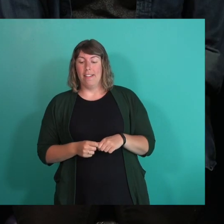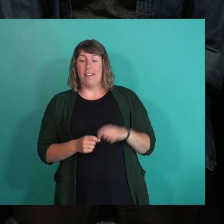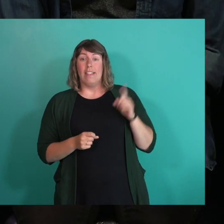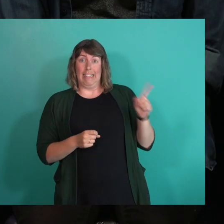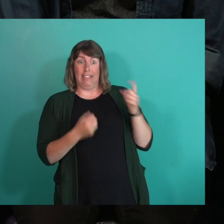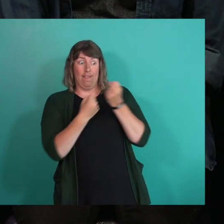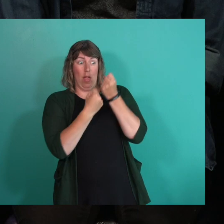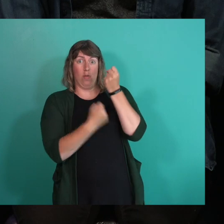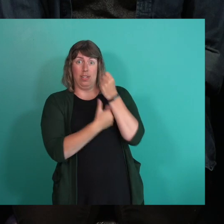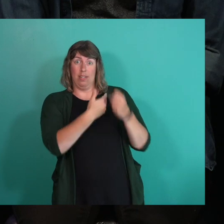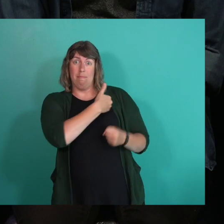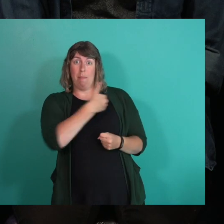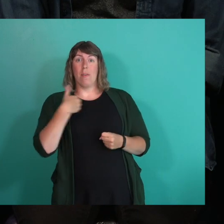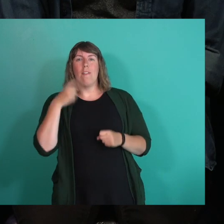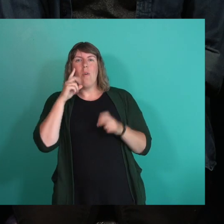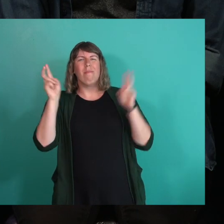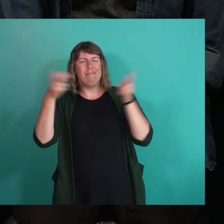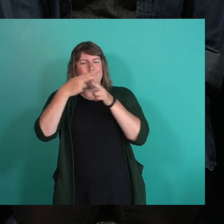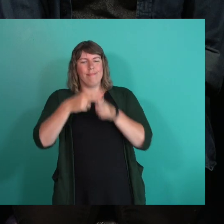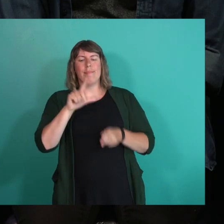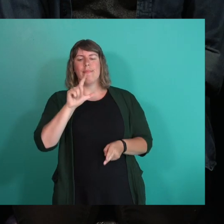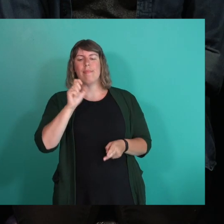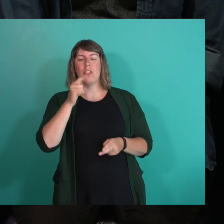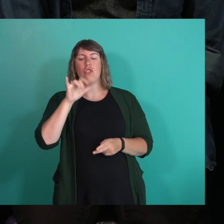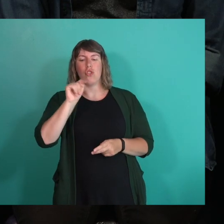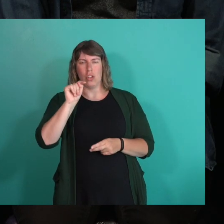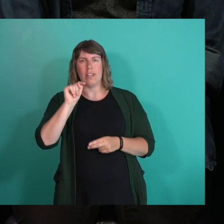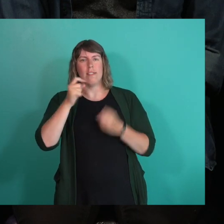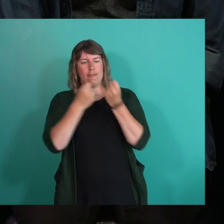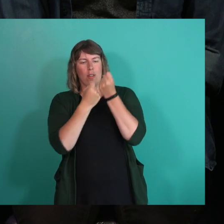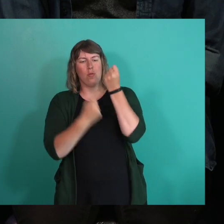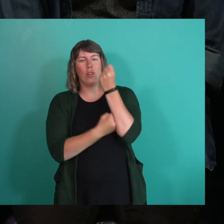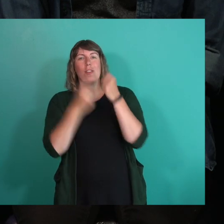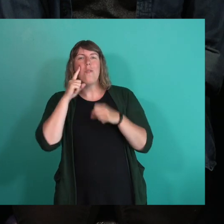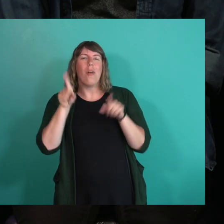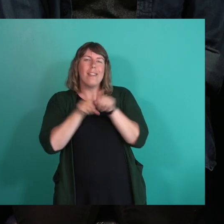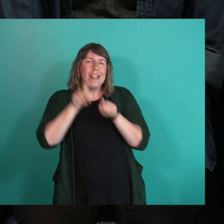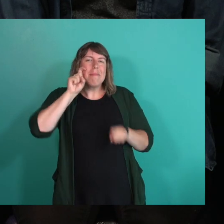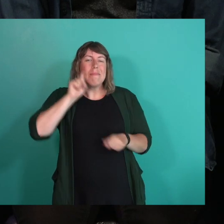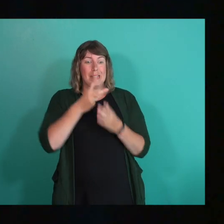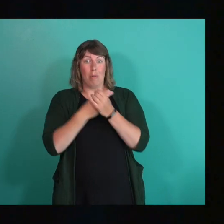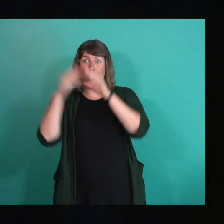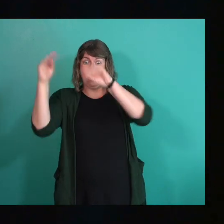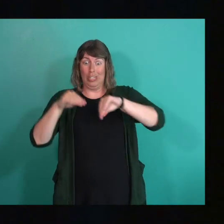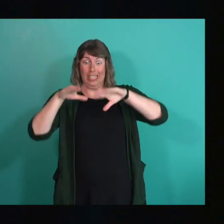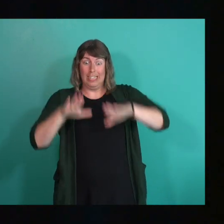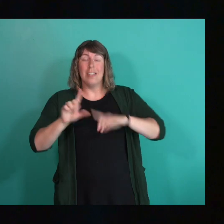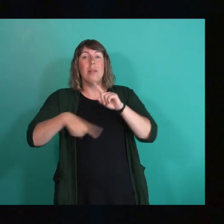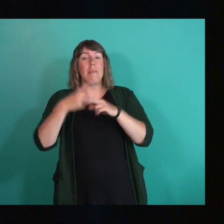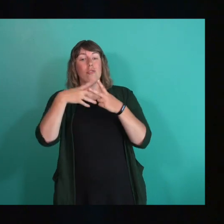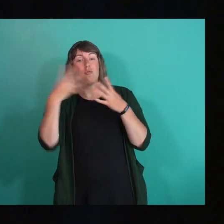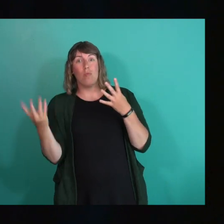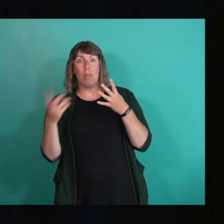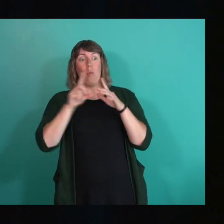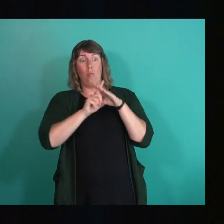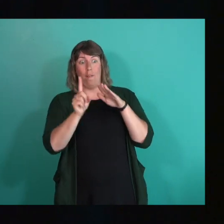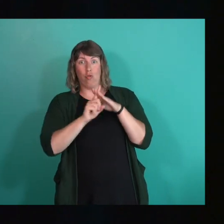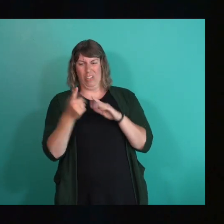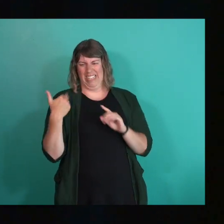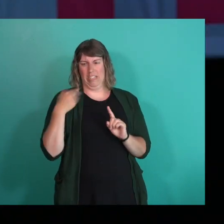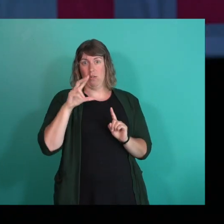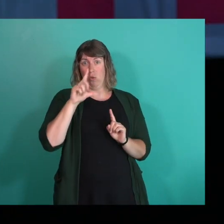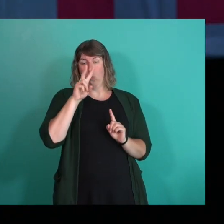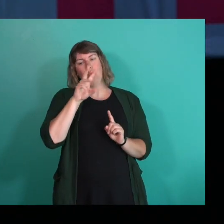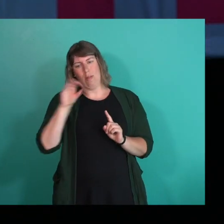founding members of Legit Canadian Immigration for Same-Sex Partners in 1992 and Rainbow Refugee Committee in 2000,